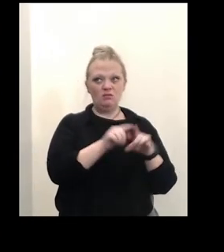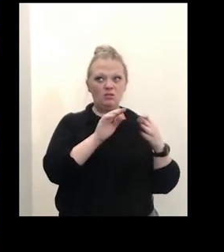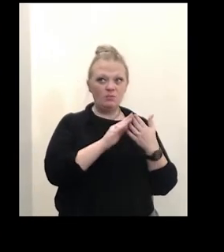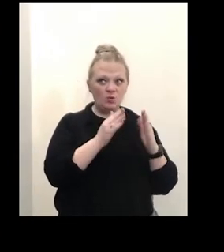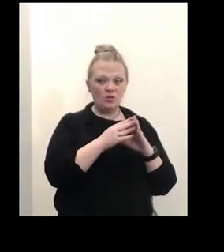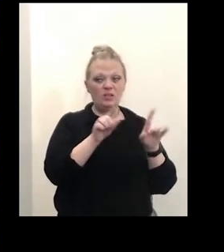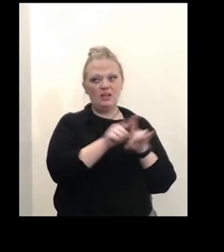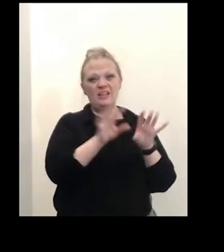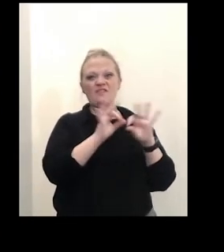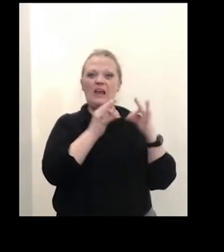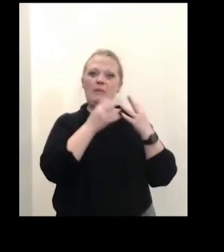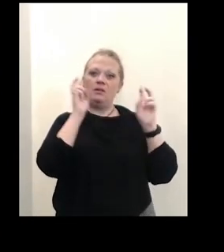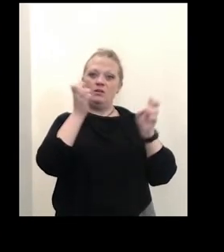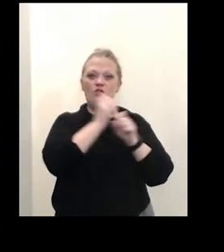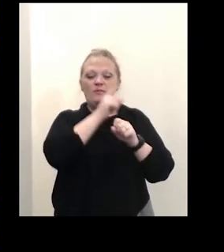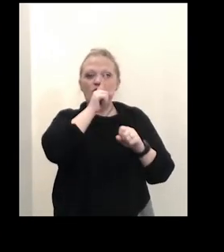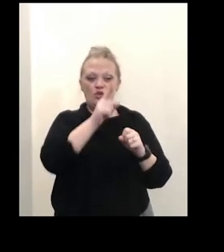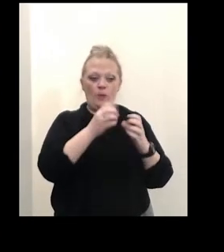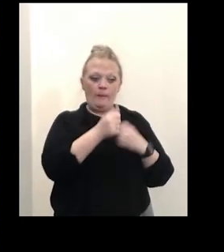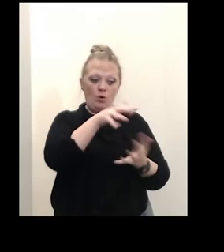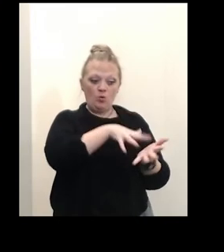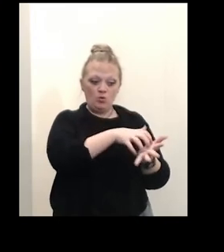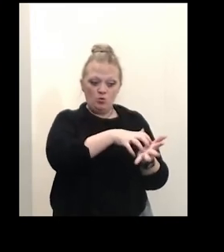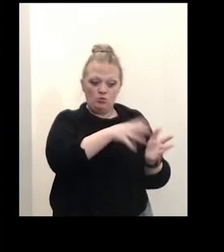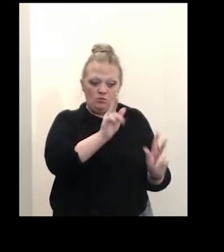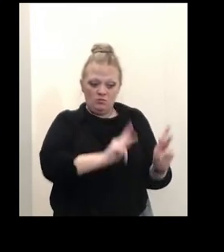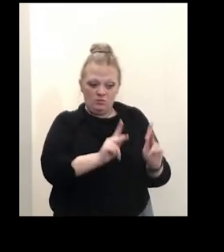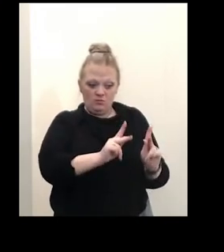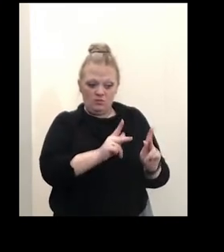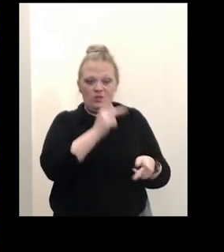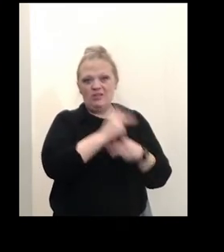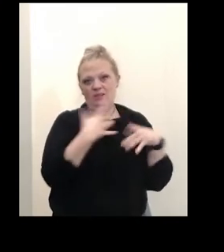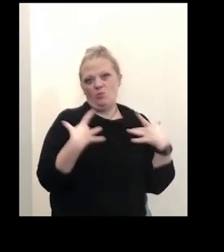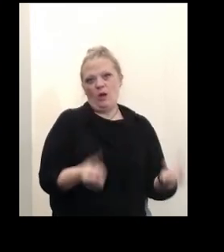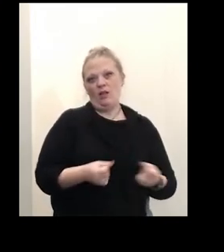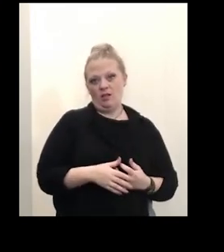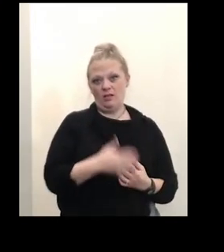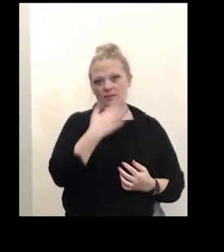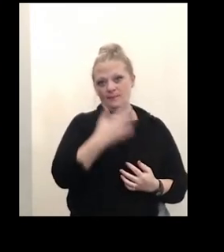family to make sure our most vulnerable populations stay well thanks